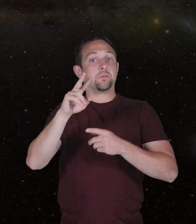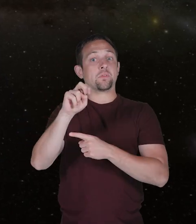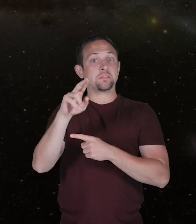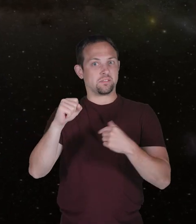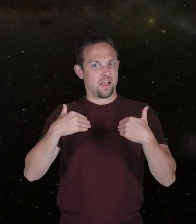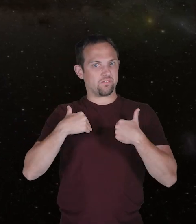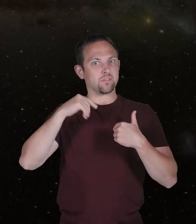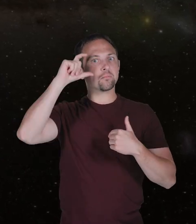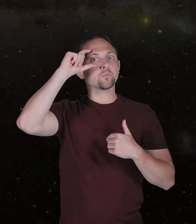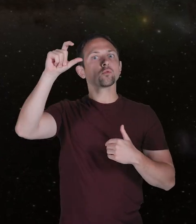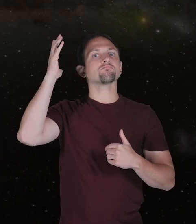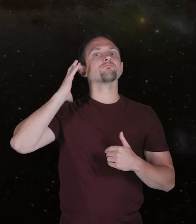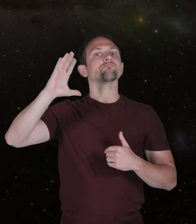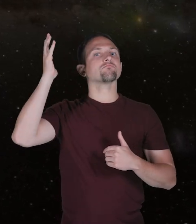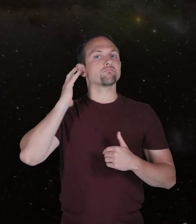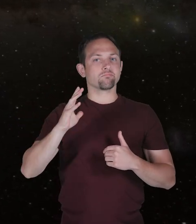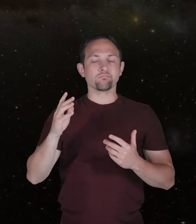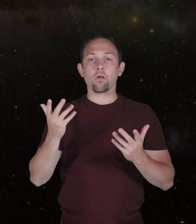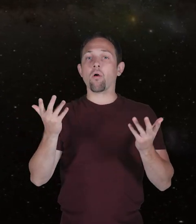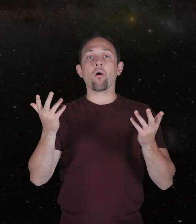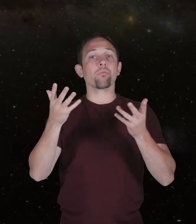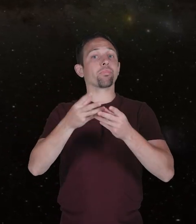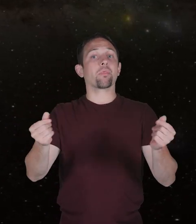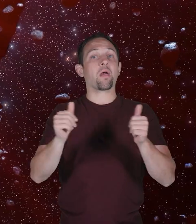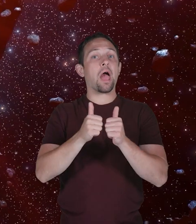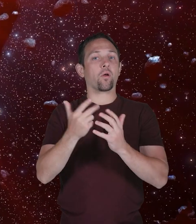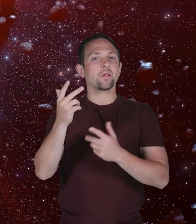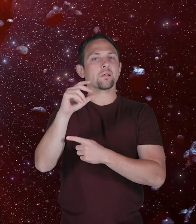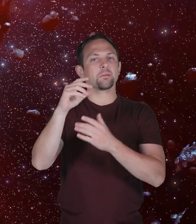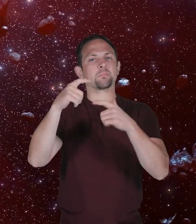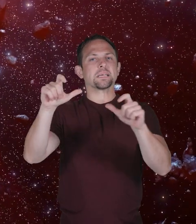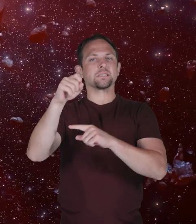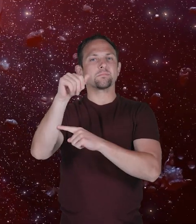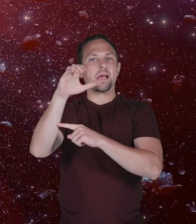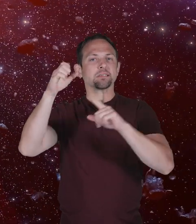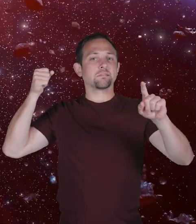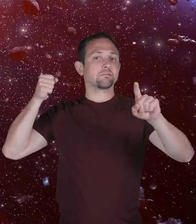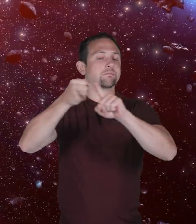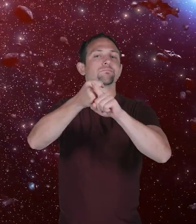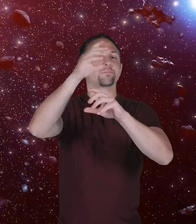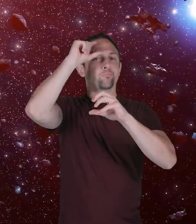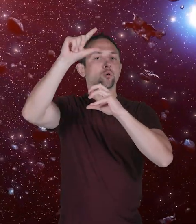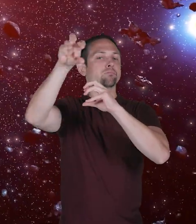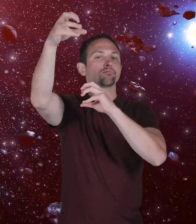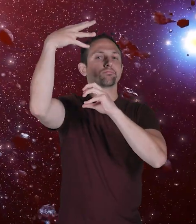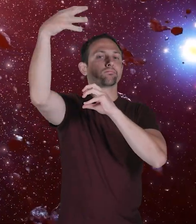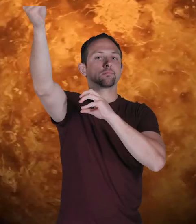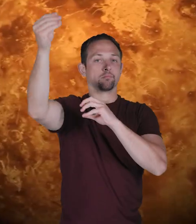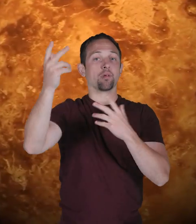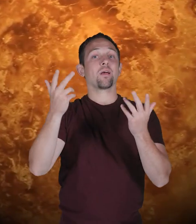scientists think that Venus may have had a moon at some point in the past, but that a big space collision knocked it out of orbit.